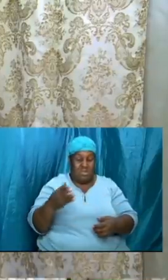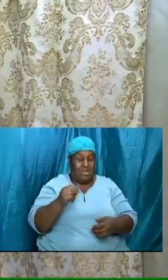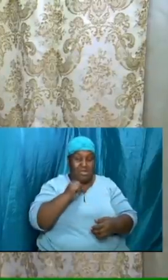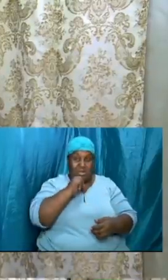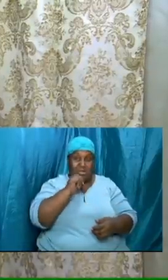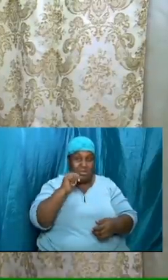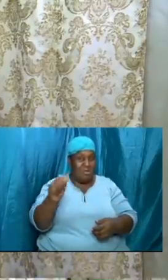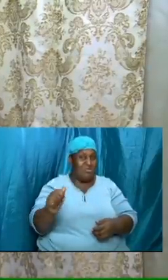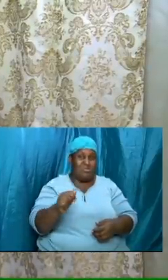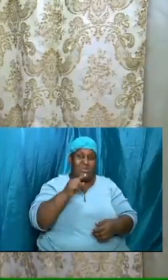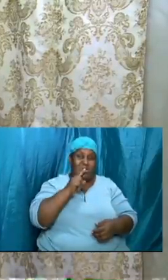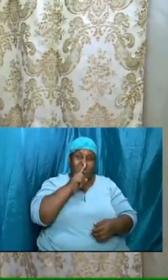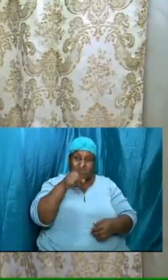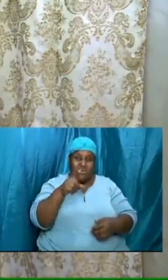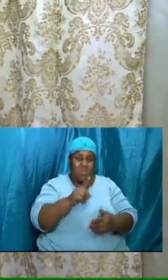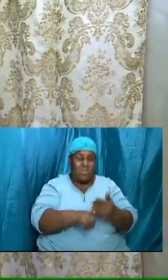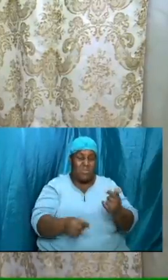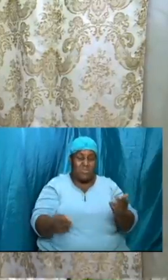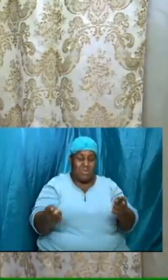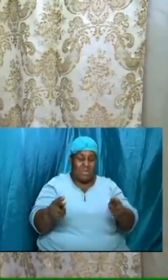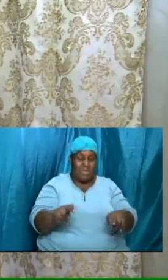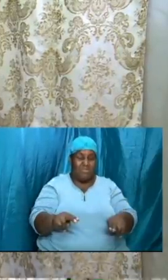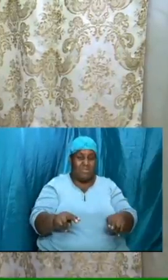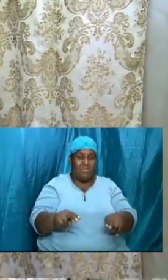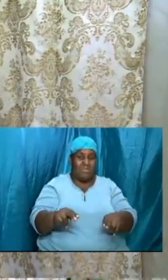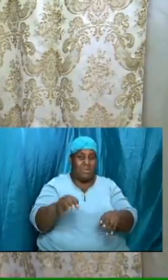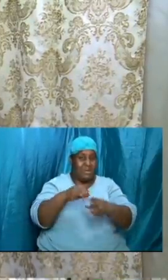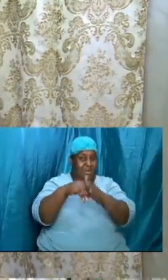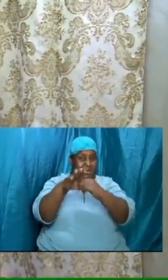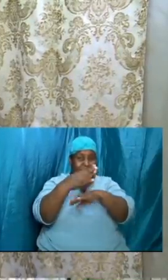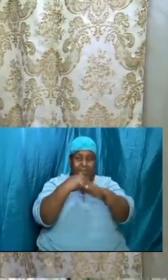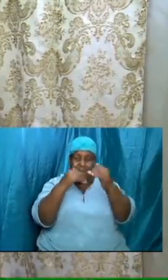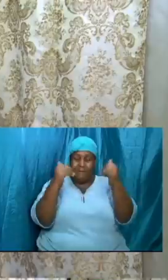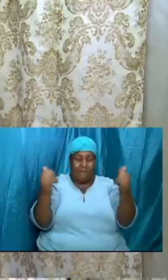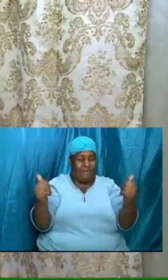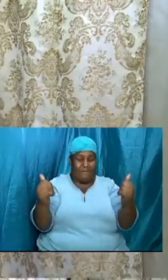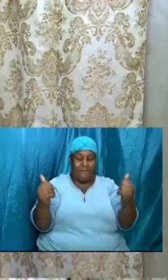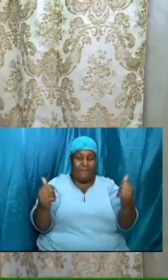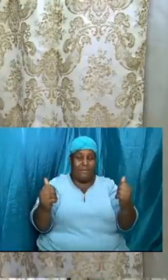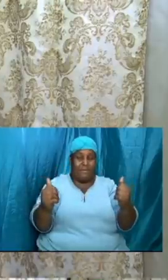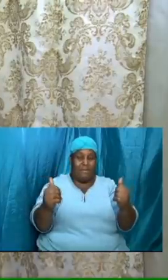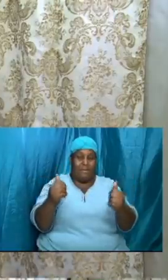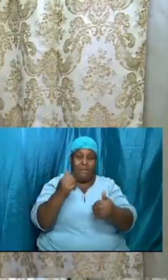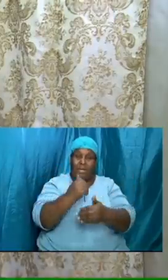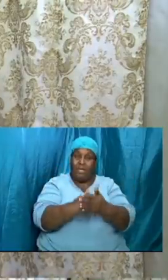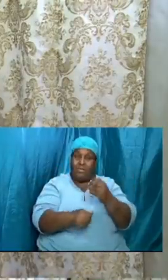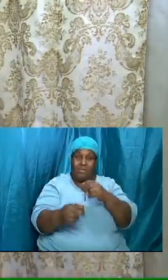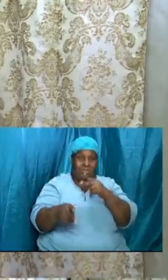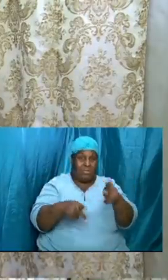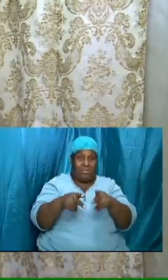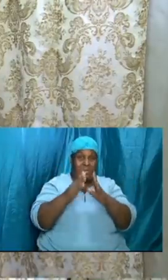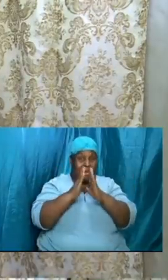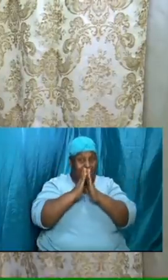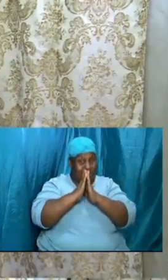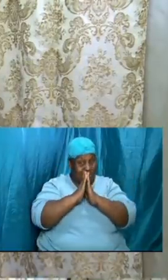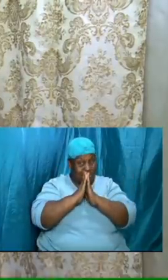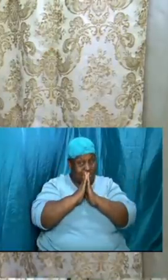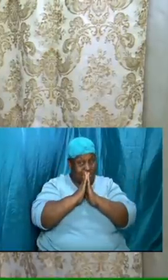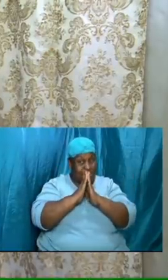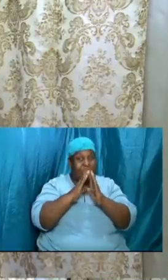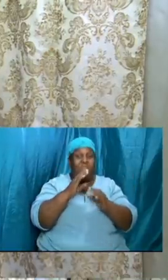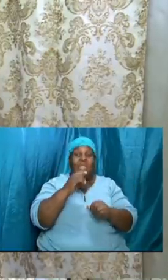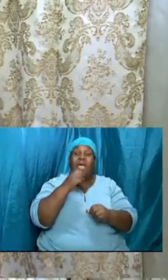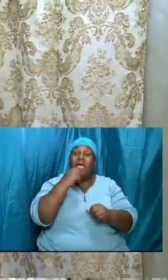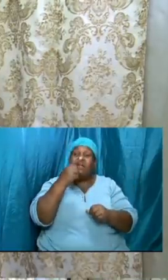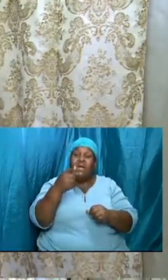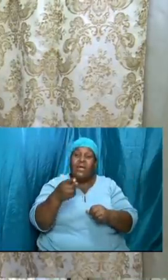folks have asked for a little bit of expansion and then further folks are asking tell me who will the